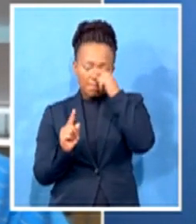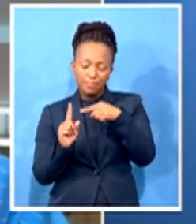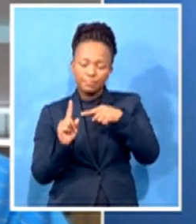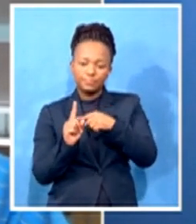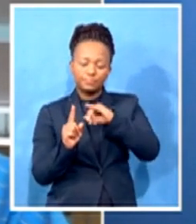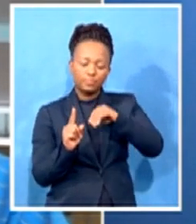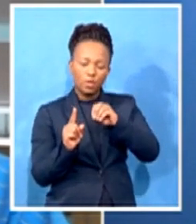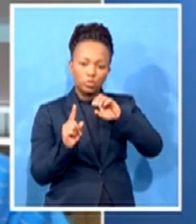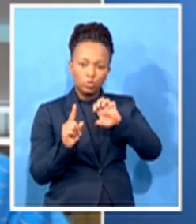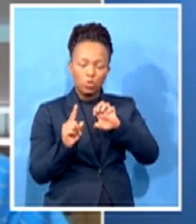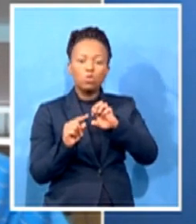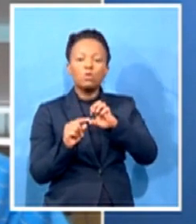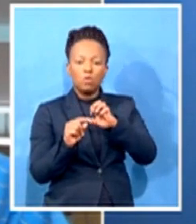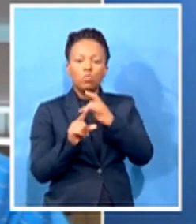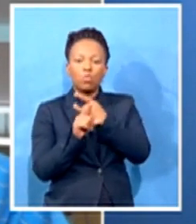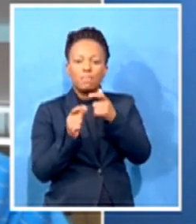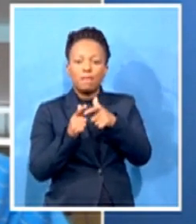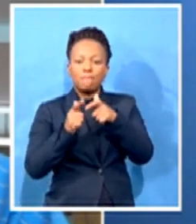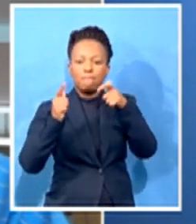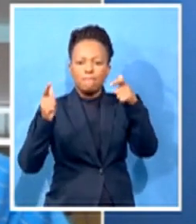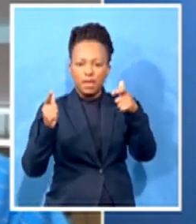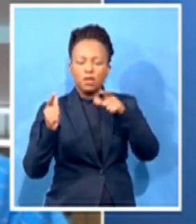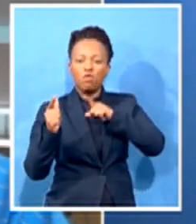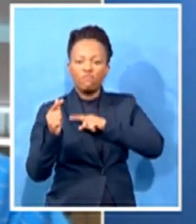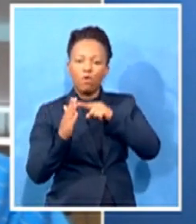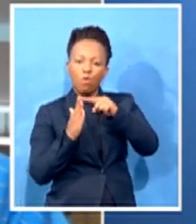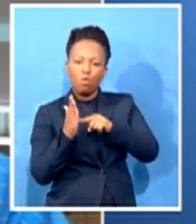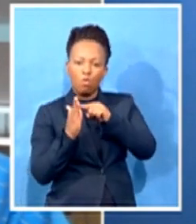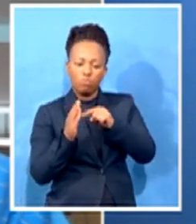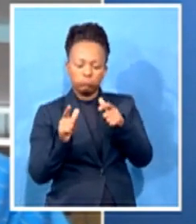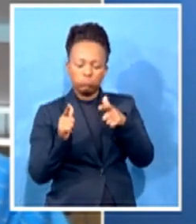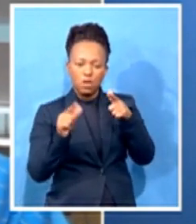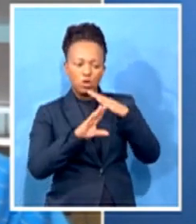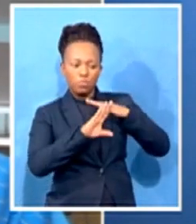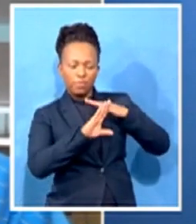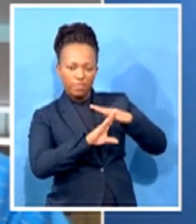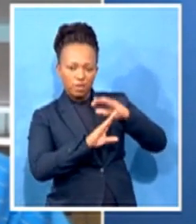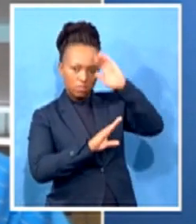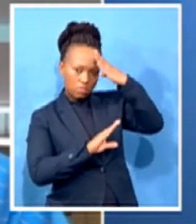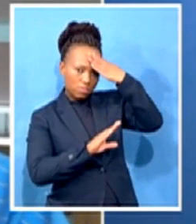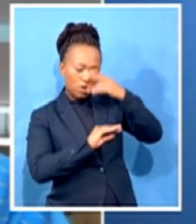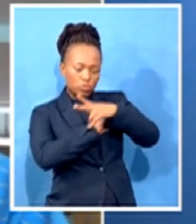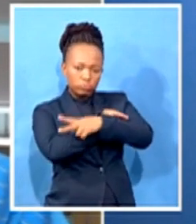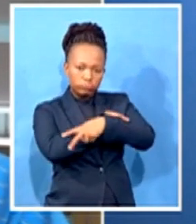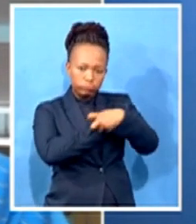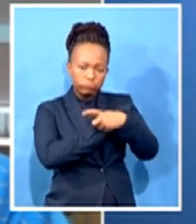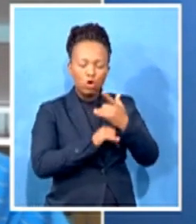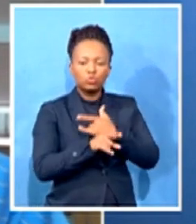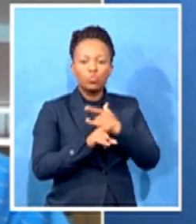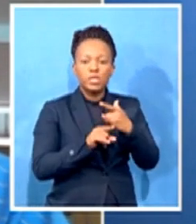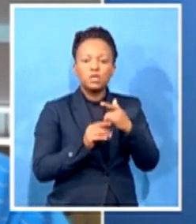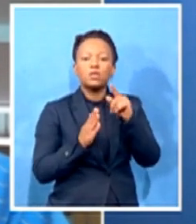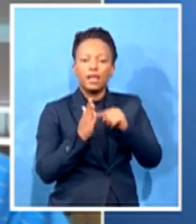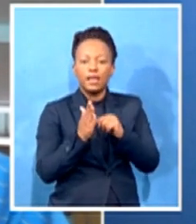overwhelm the Electoral College and prevent Donald Trump from stealing this election, as he effectively threatened to do during the election,